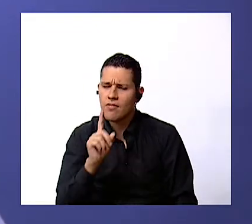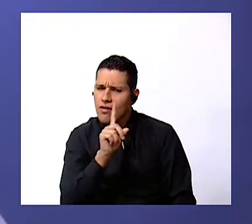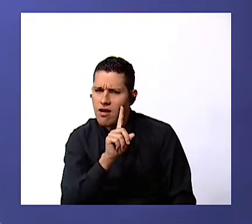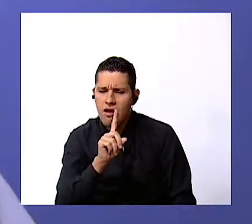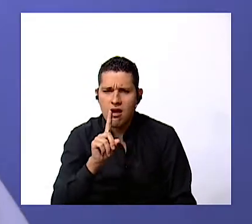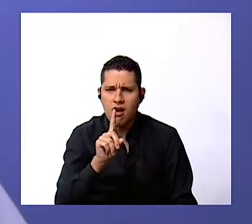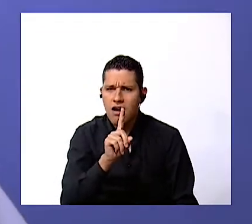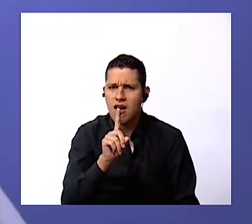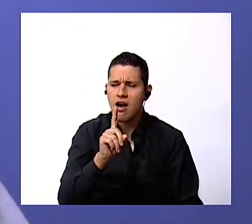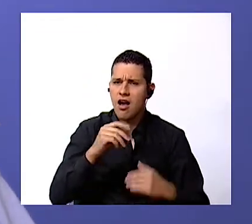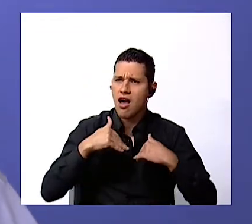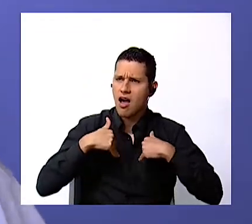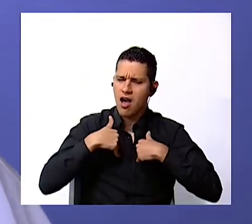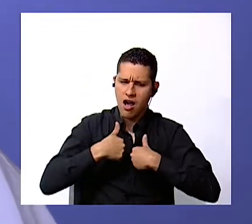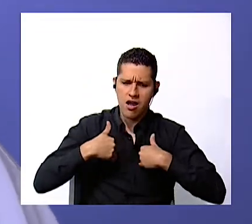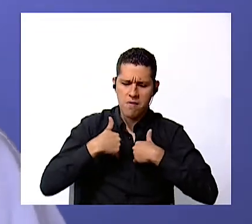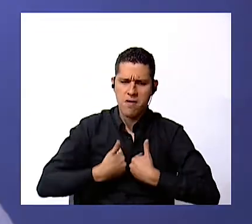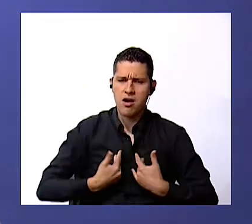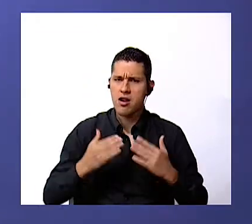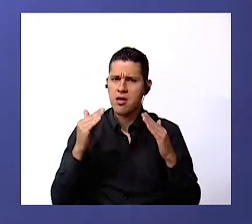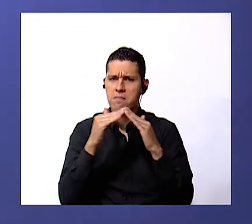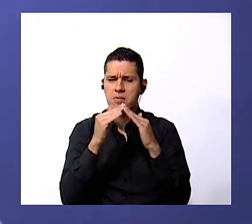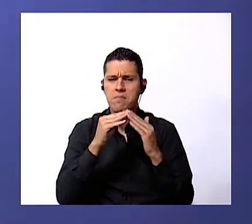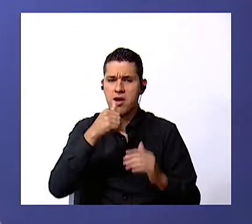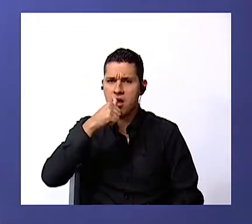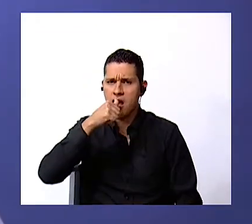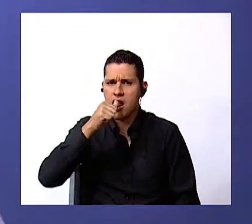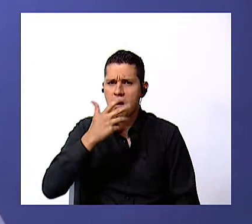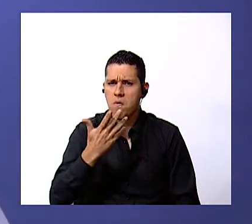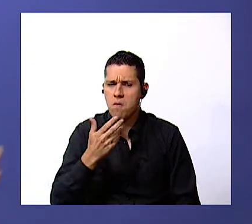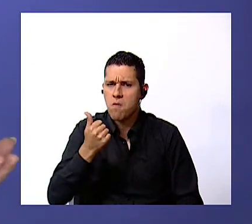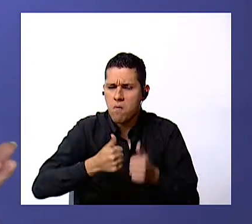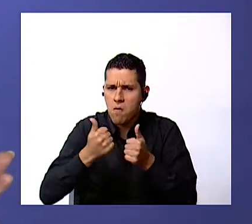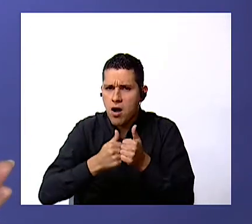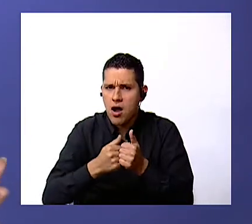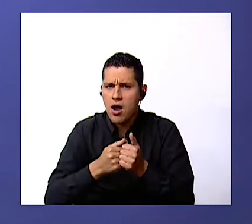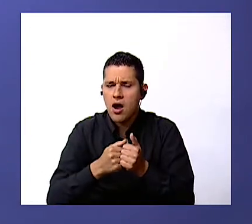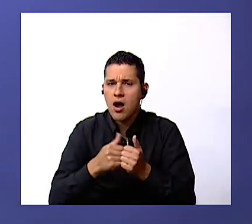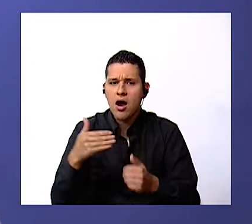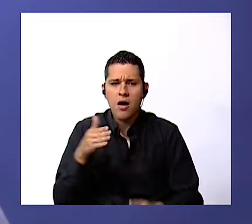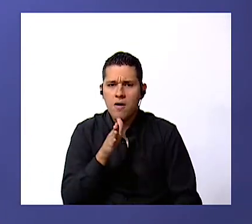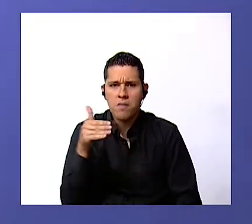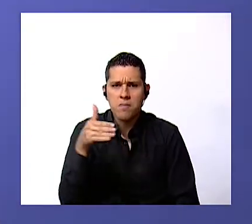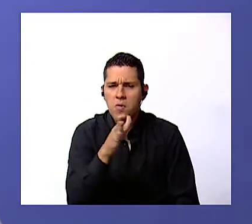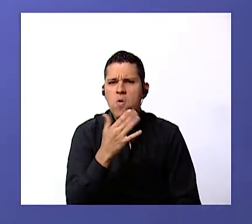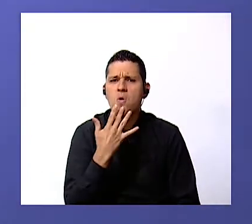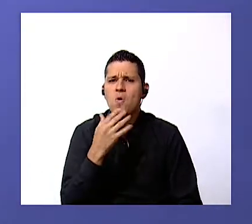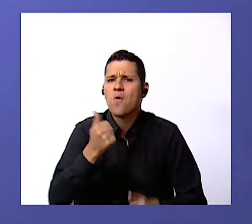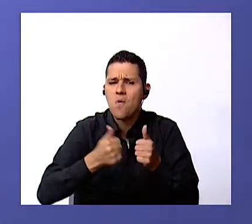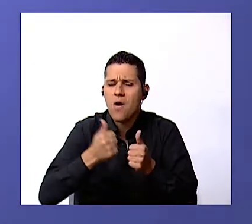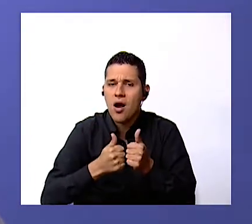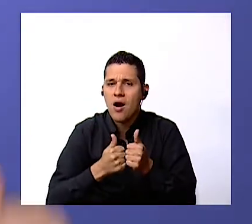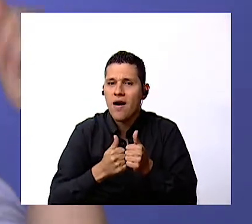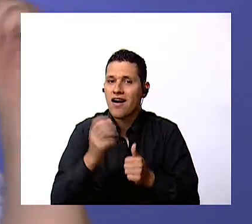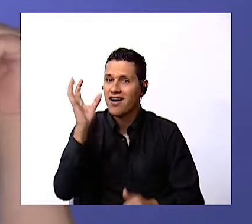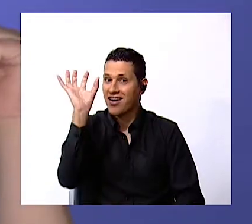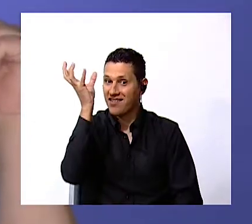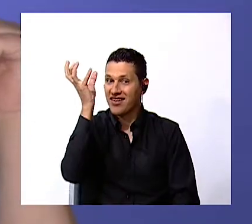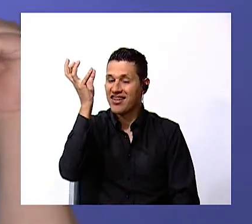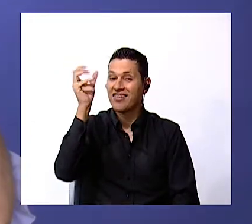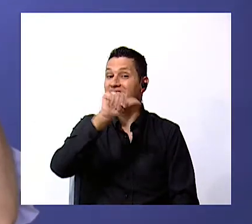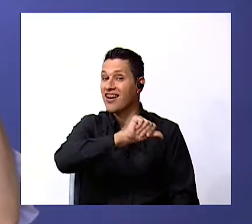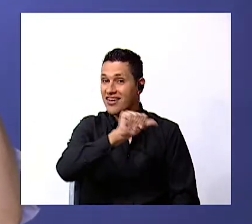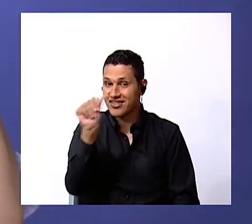animals live in the water I see a fish what color is the fish it's yellow and